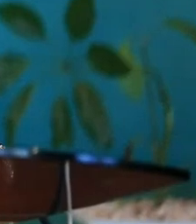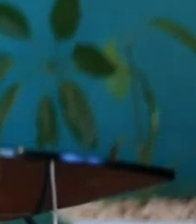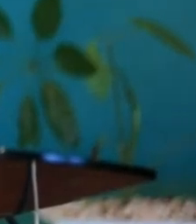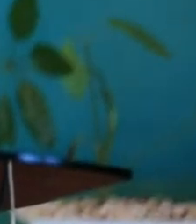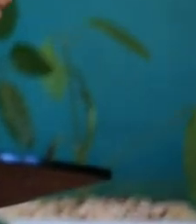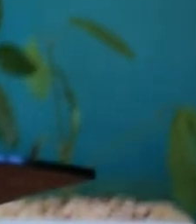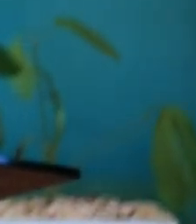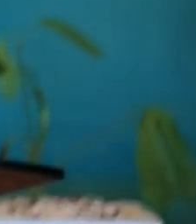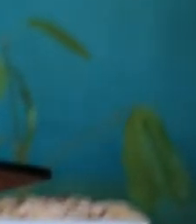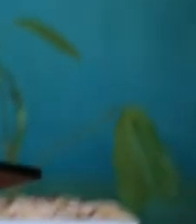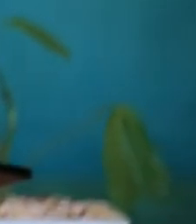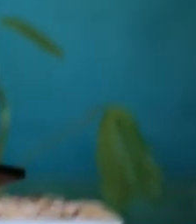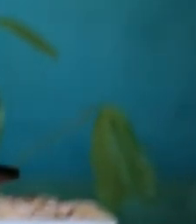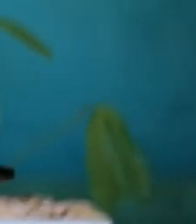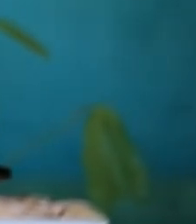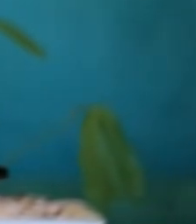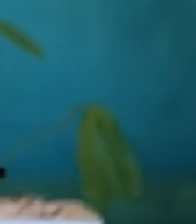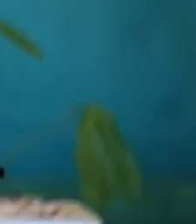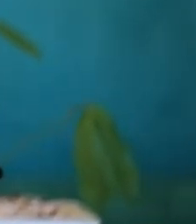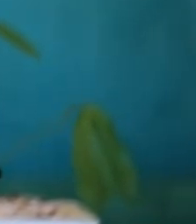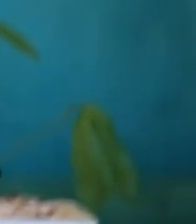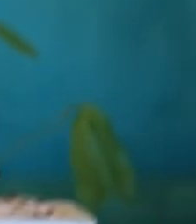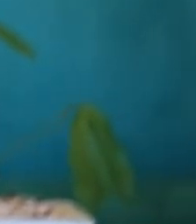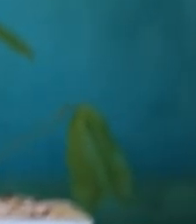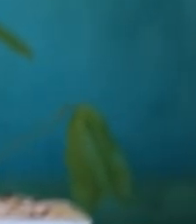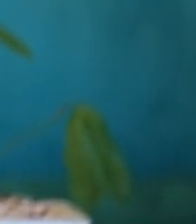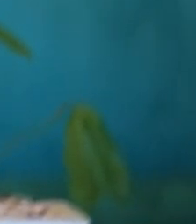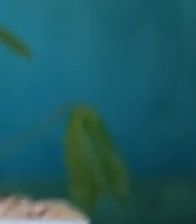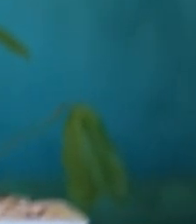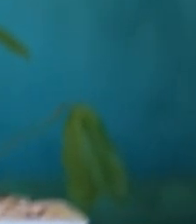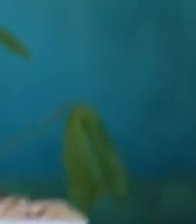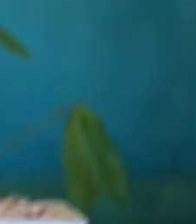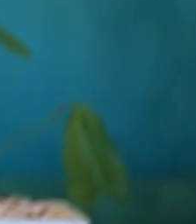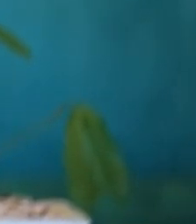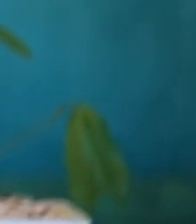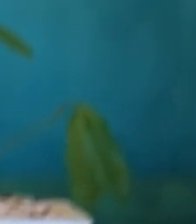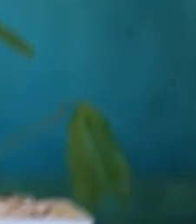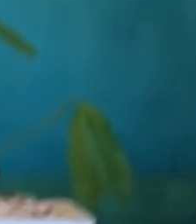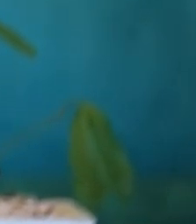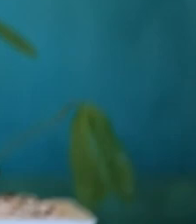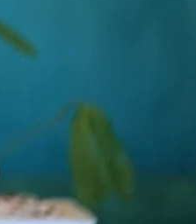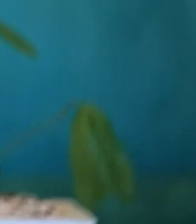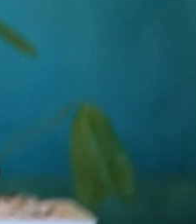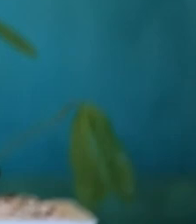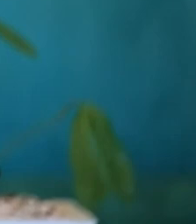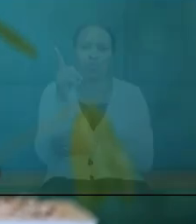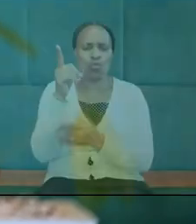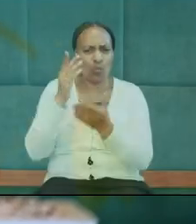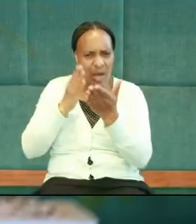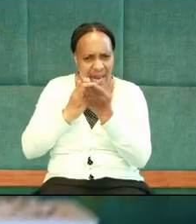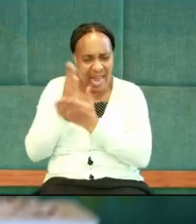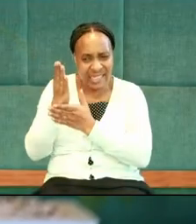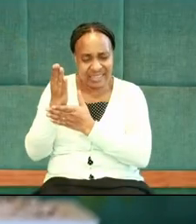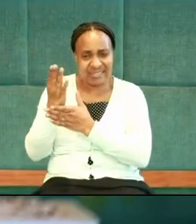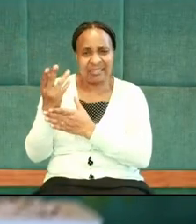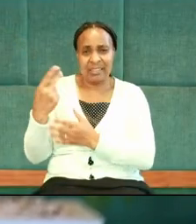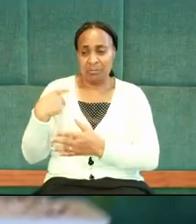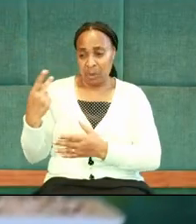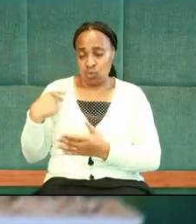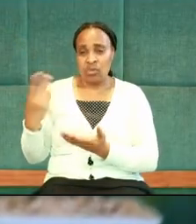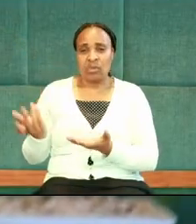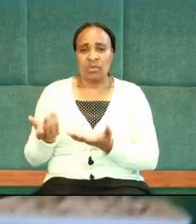God owes it not a responsibility to direct you to the right spouse until you acknowledge him.